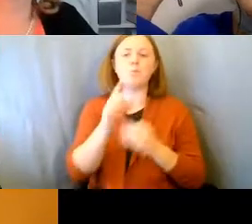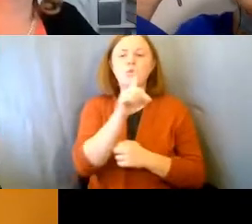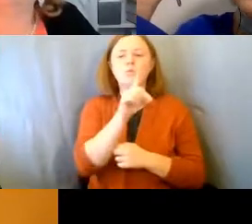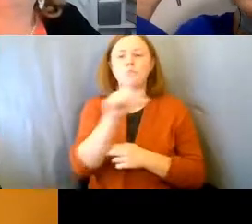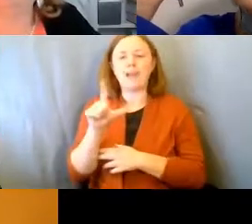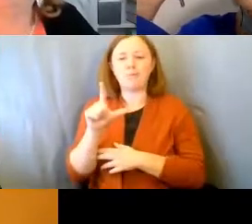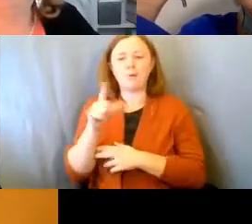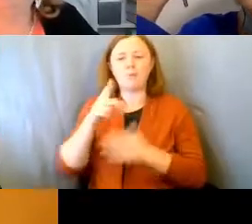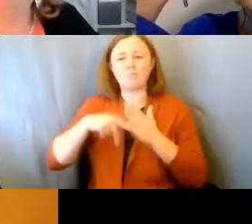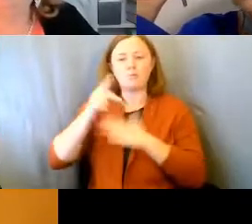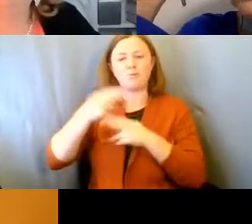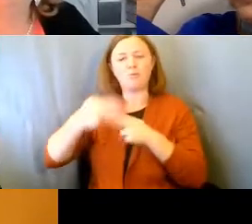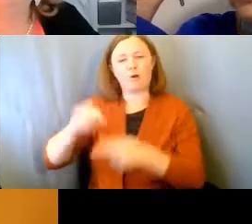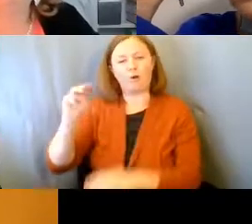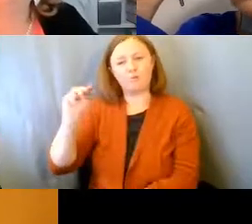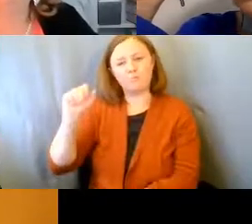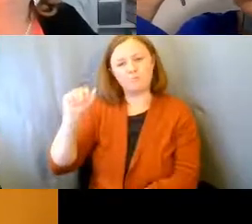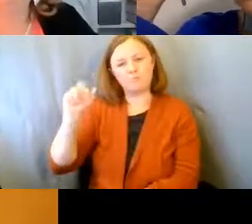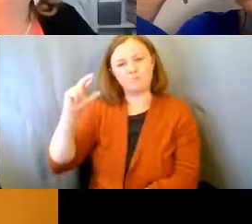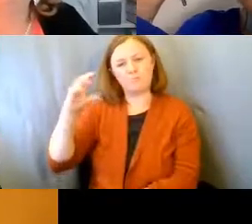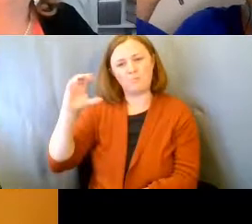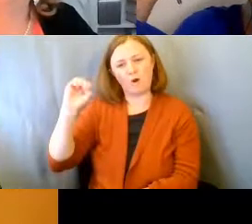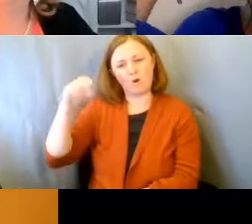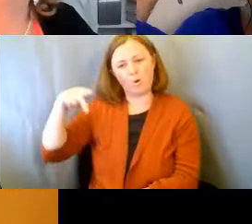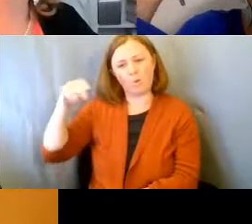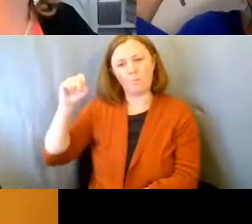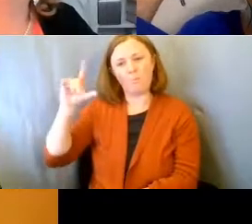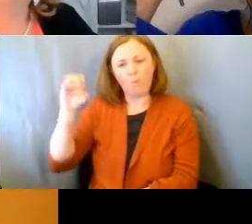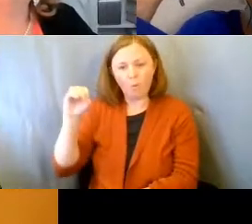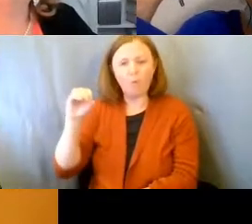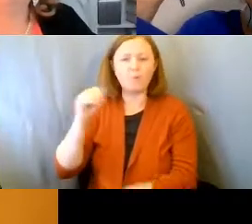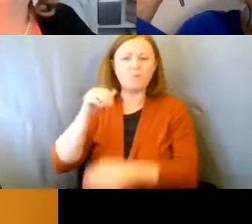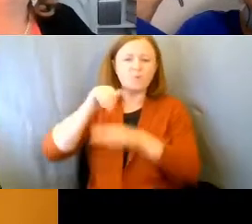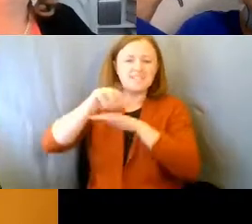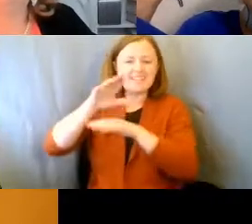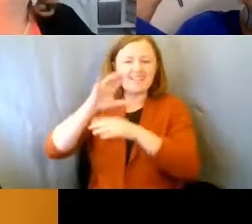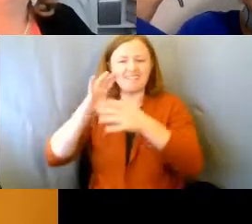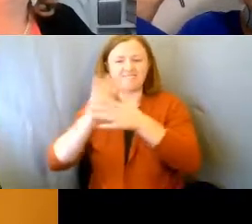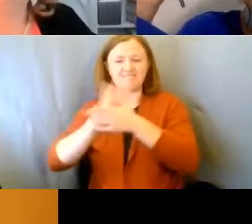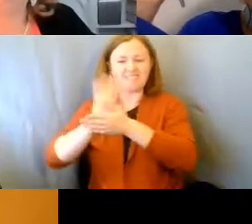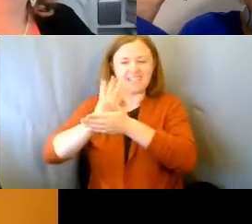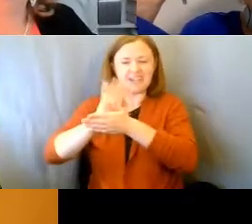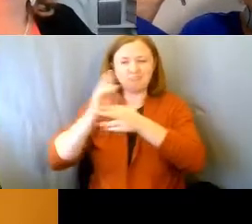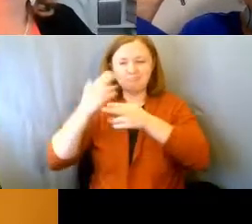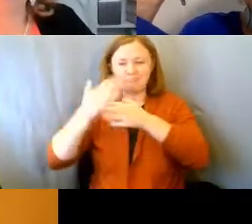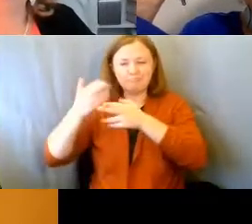program called Marco Polo. And it's like a